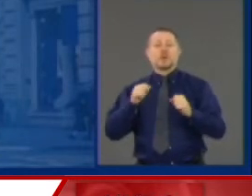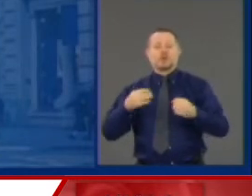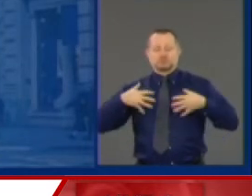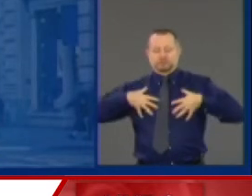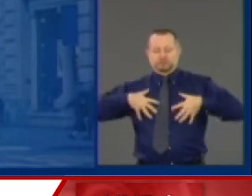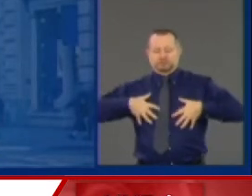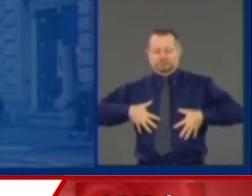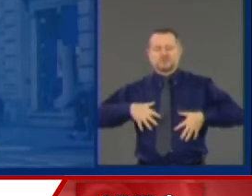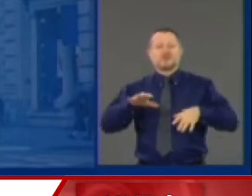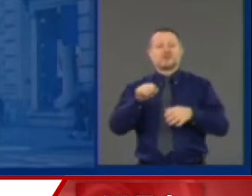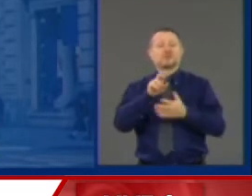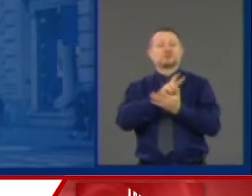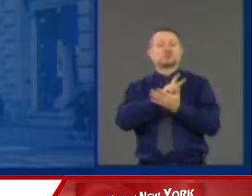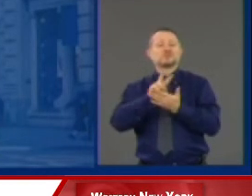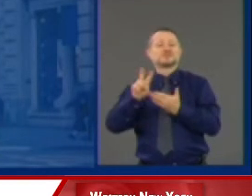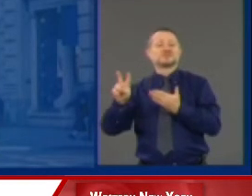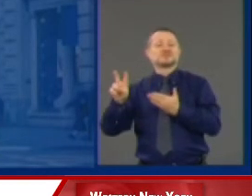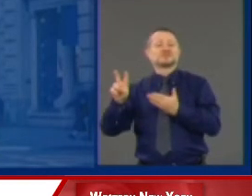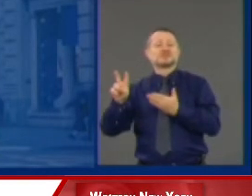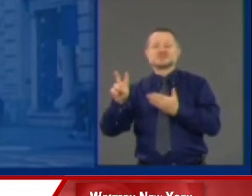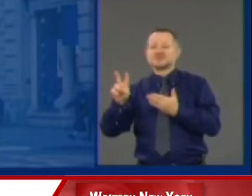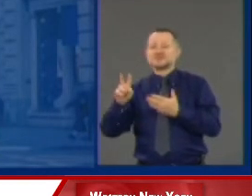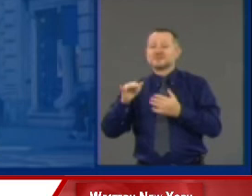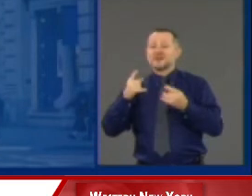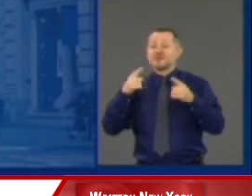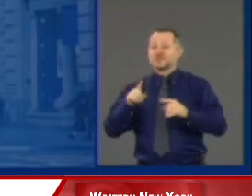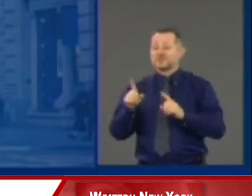How many super spreaders were in that crowd?